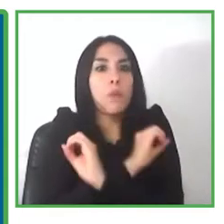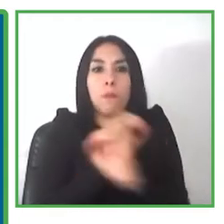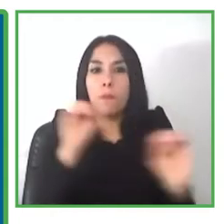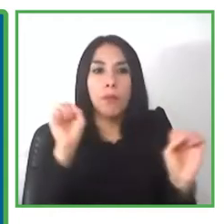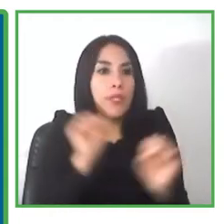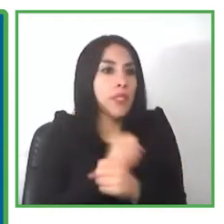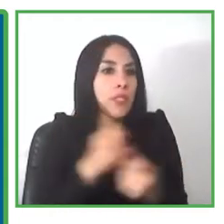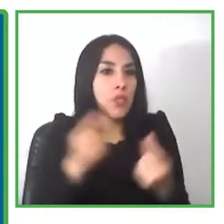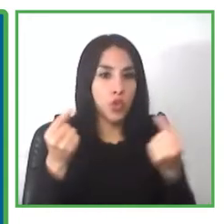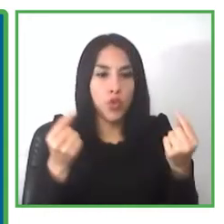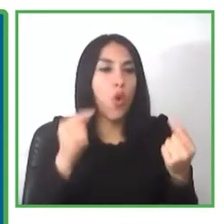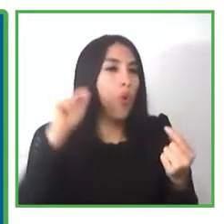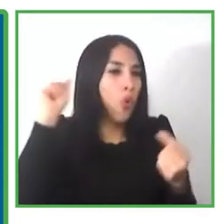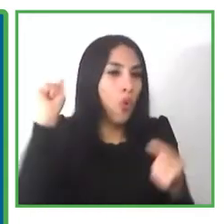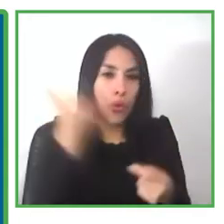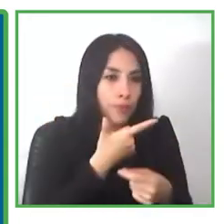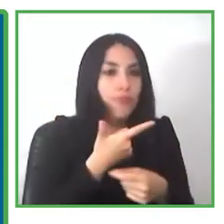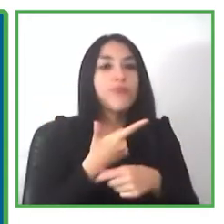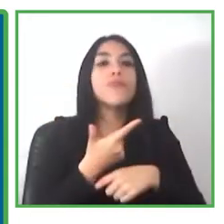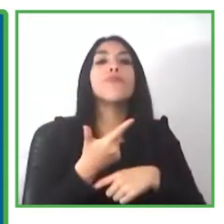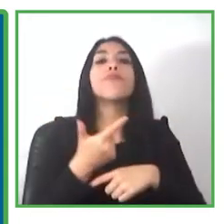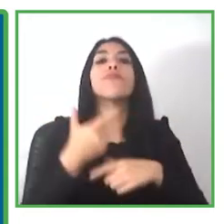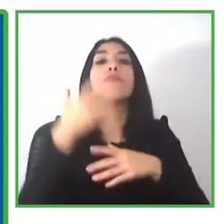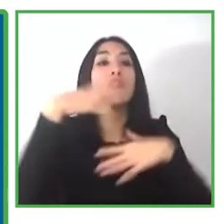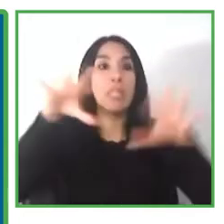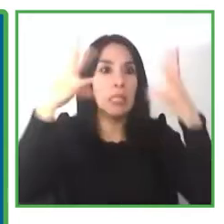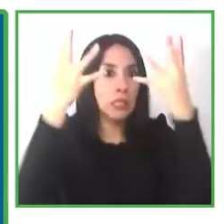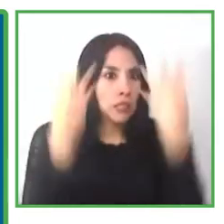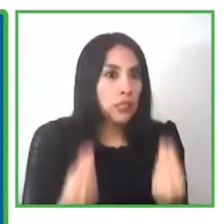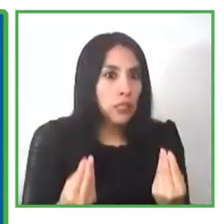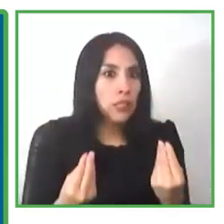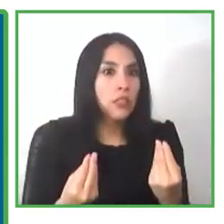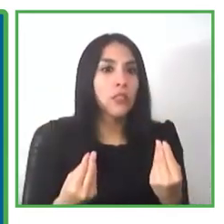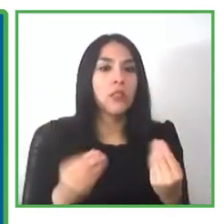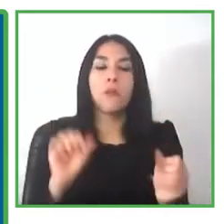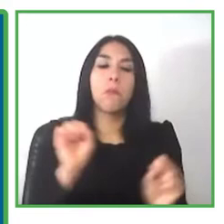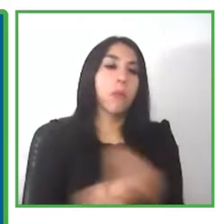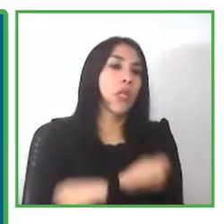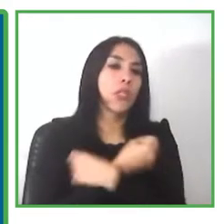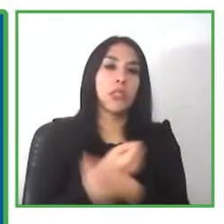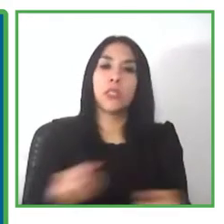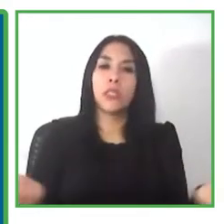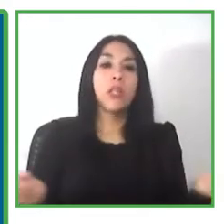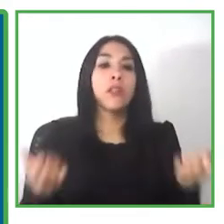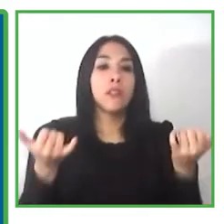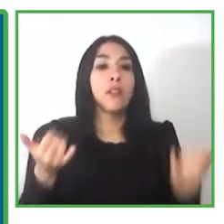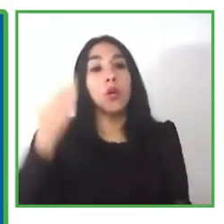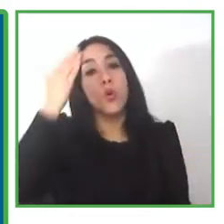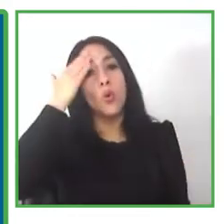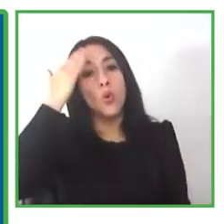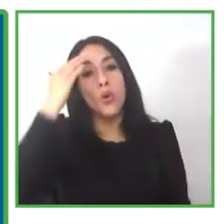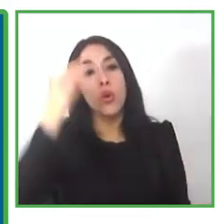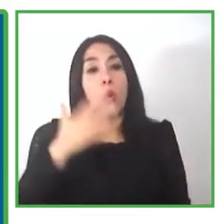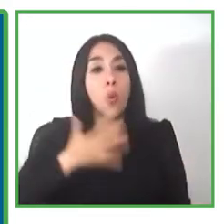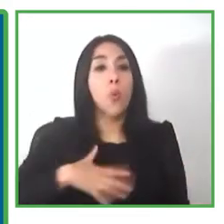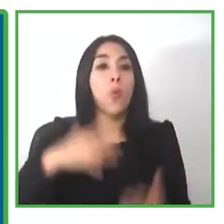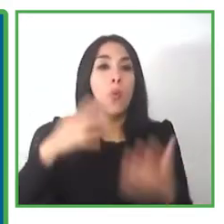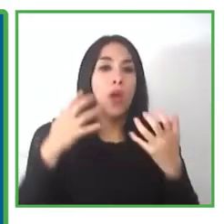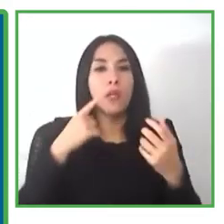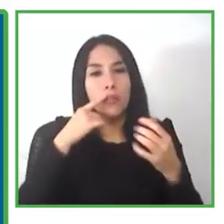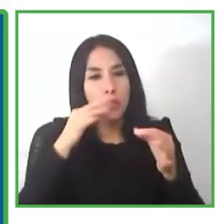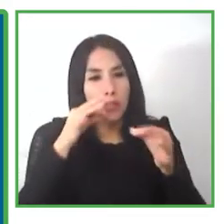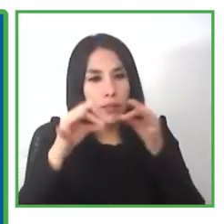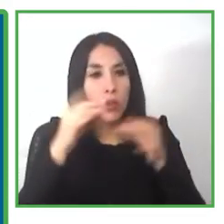of this by ourselves so with this in mind i would like to go to our session all of the